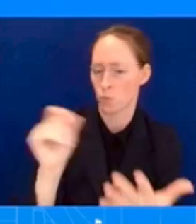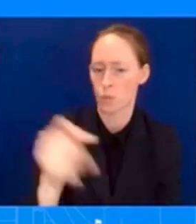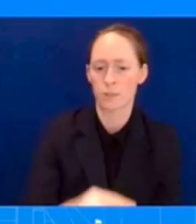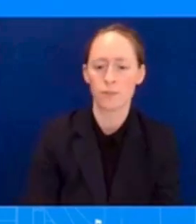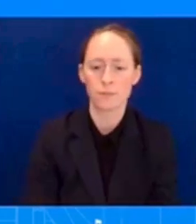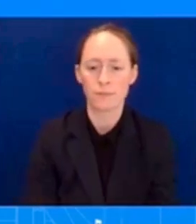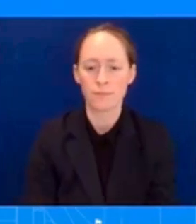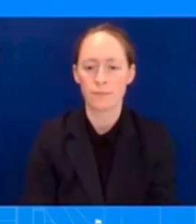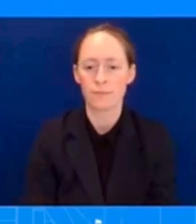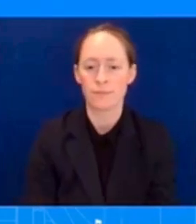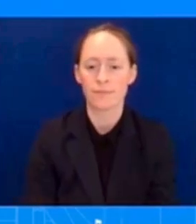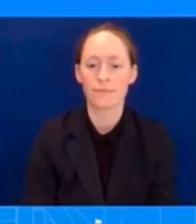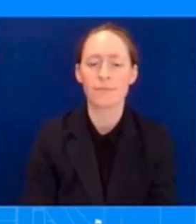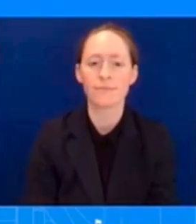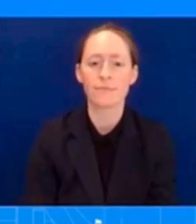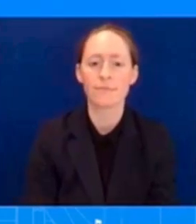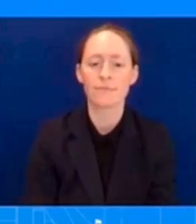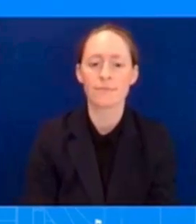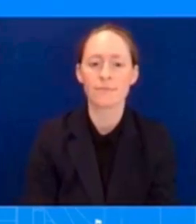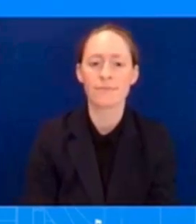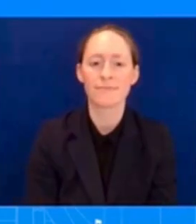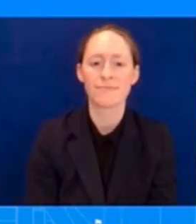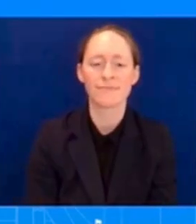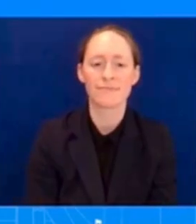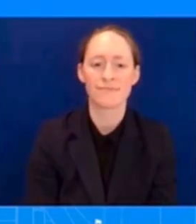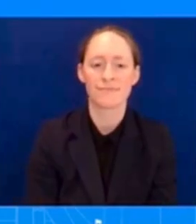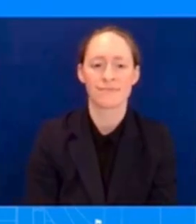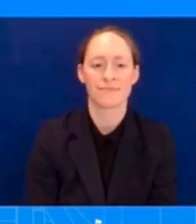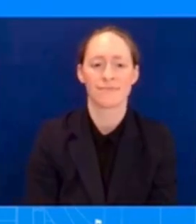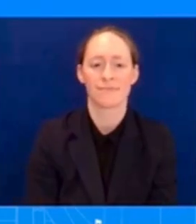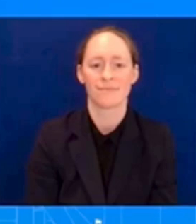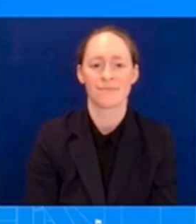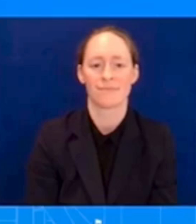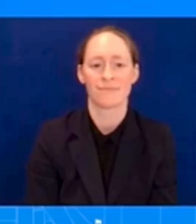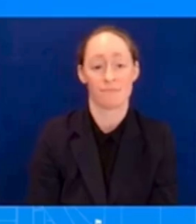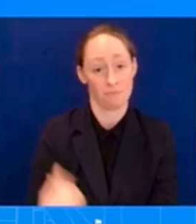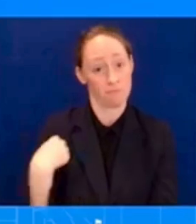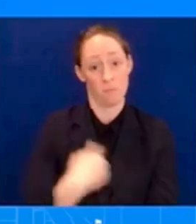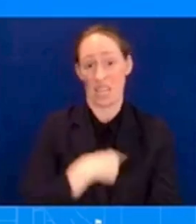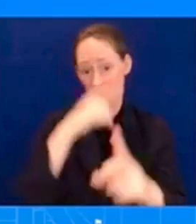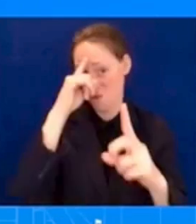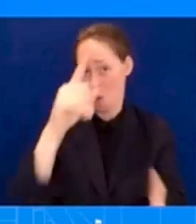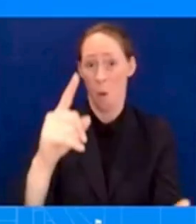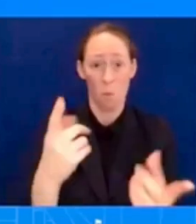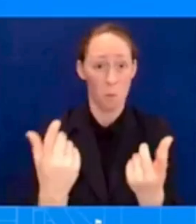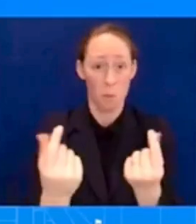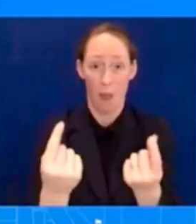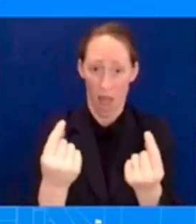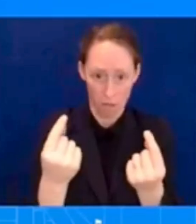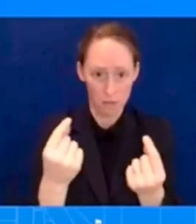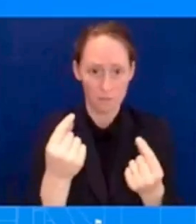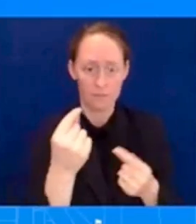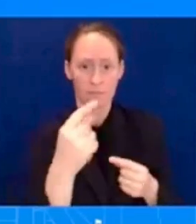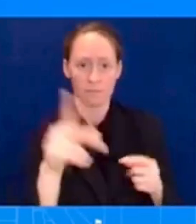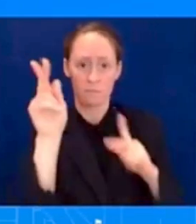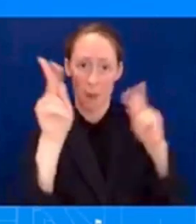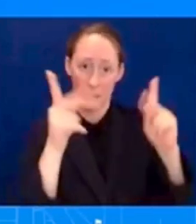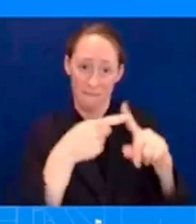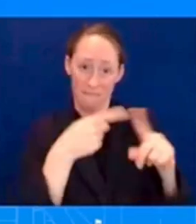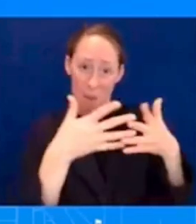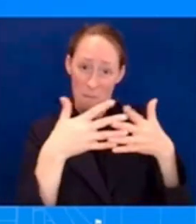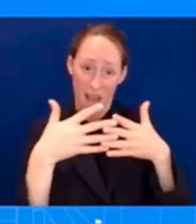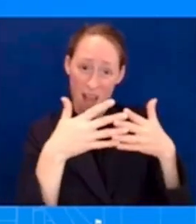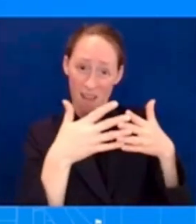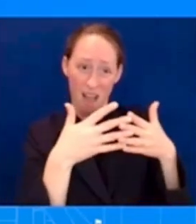home U.S. bringing them home to their families. That's what this is about. It's not about anything else. And we've been very clear about